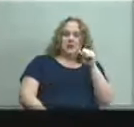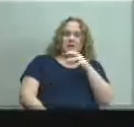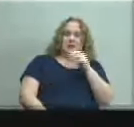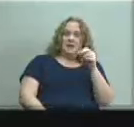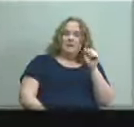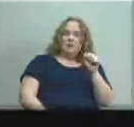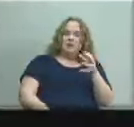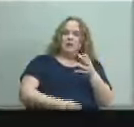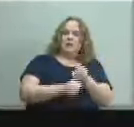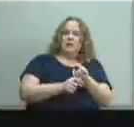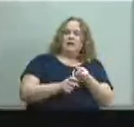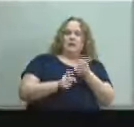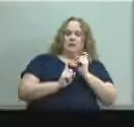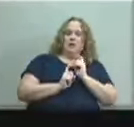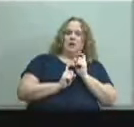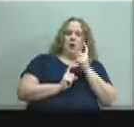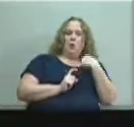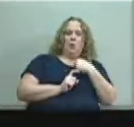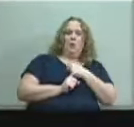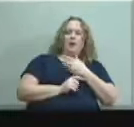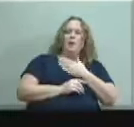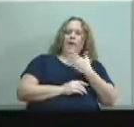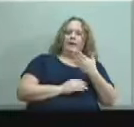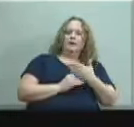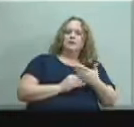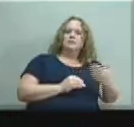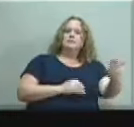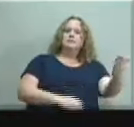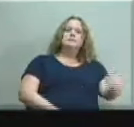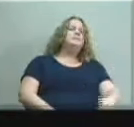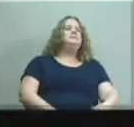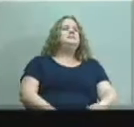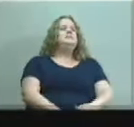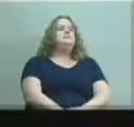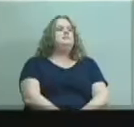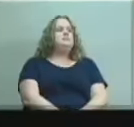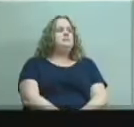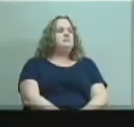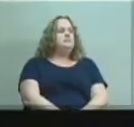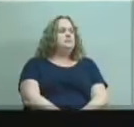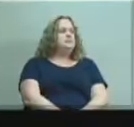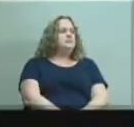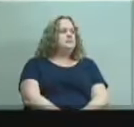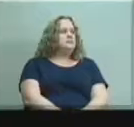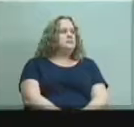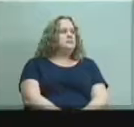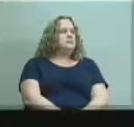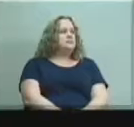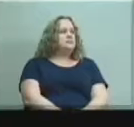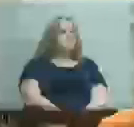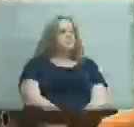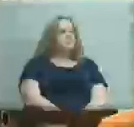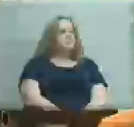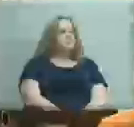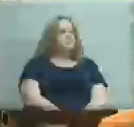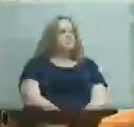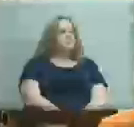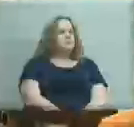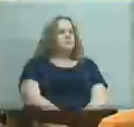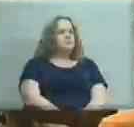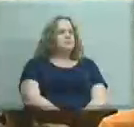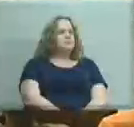secure these donations to move forward okay thank you um next on q2 um